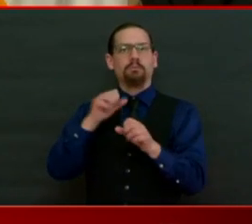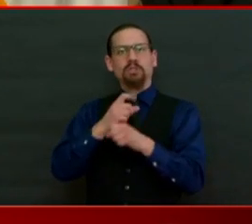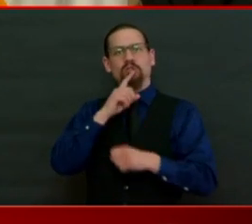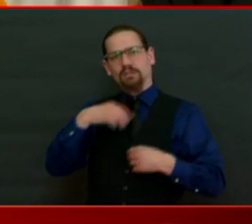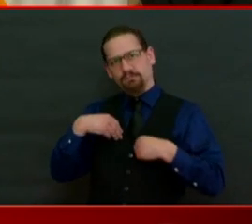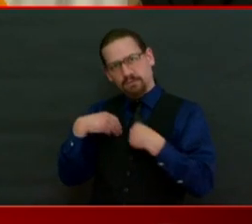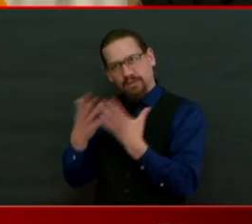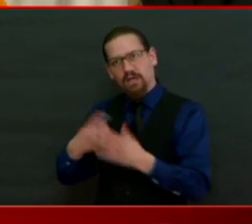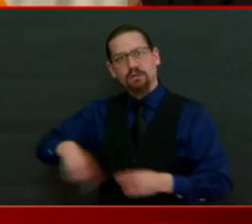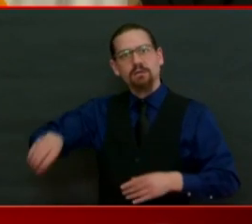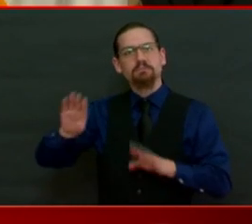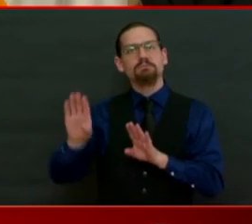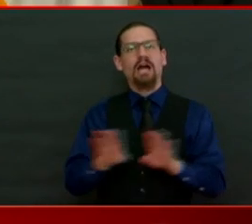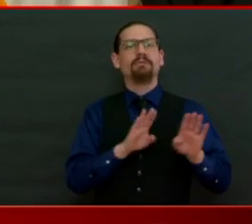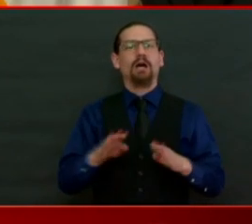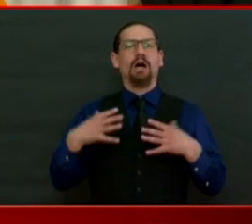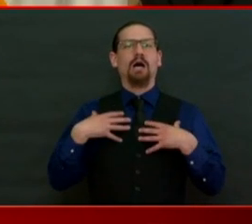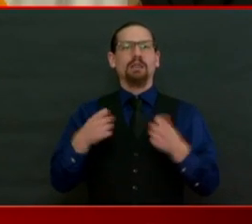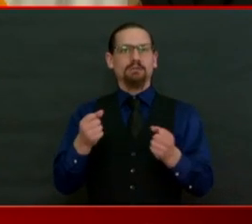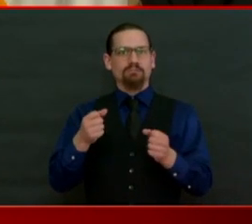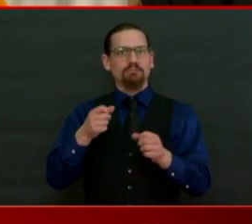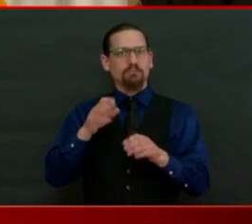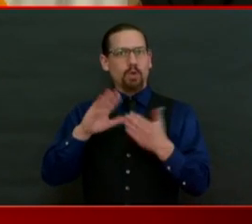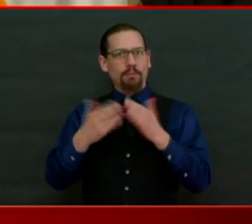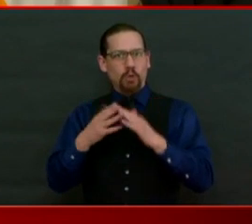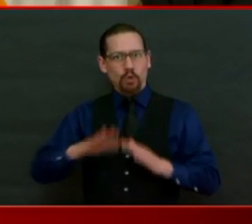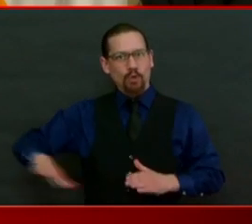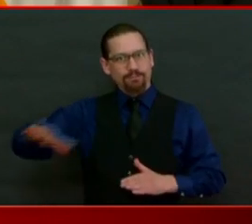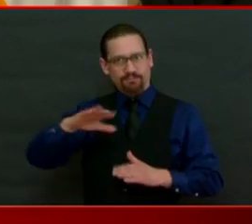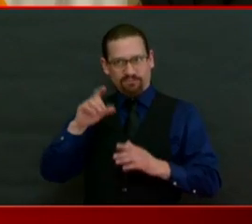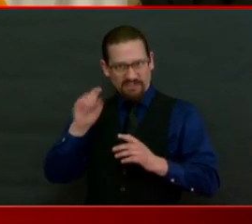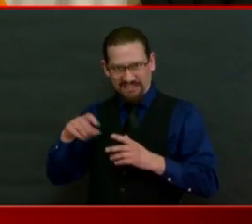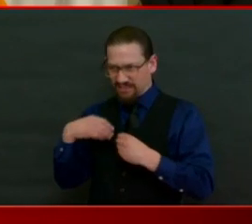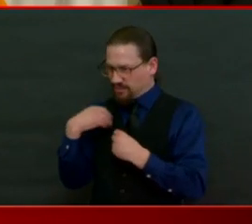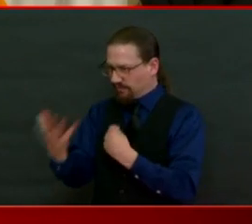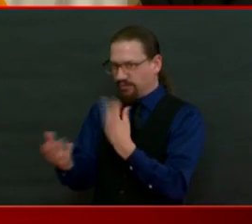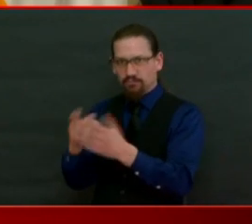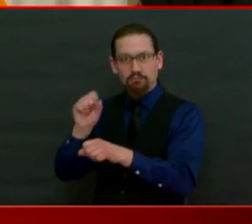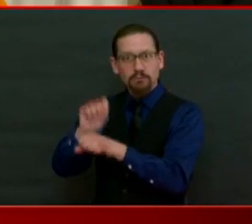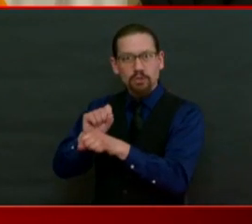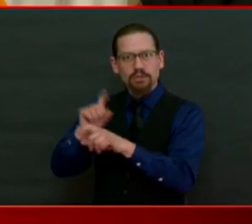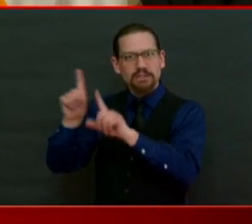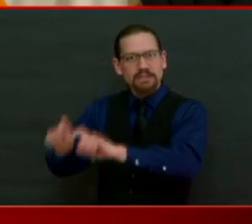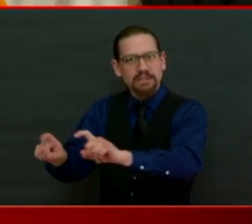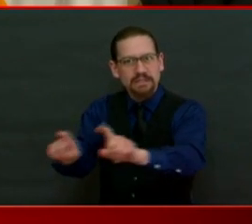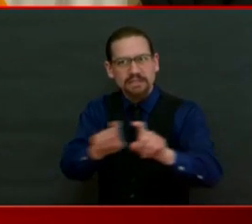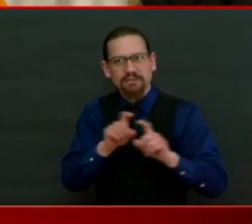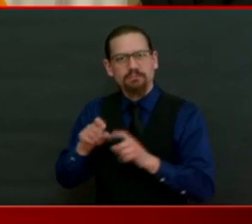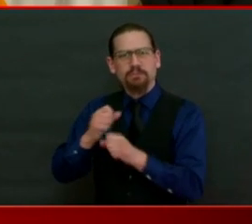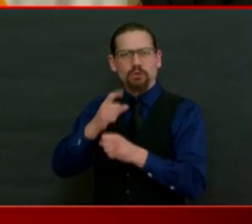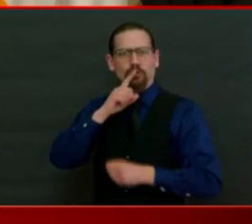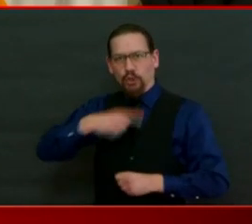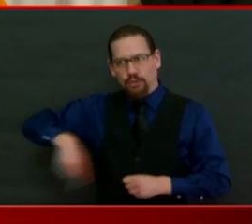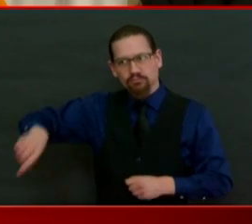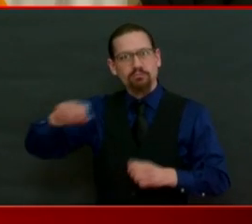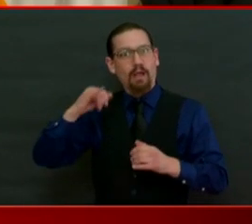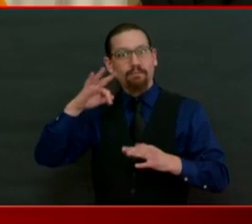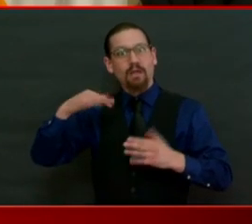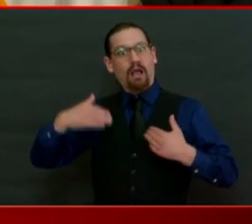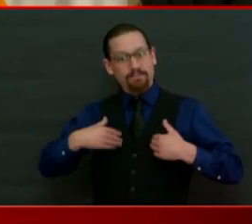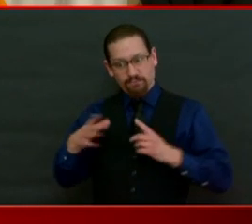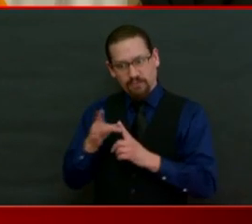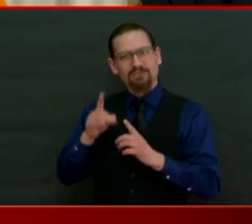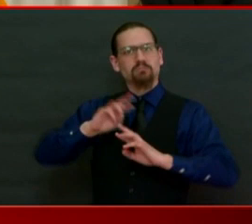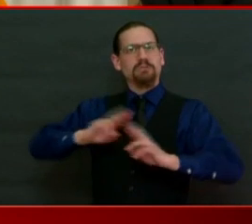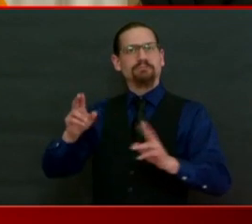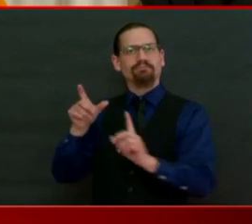it can have an impact. That has been our focus and continues to be. So I'll engage with our team, and